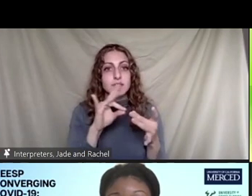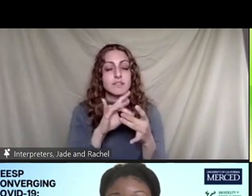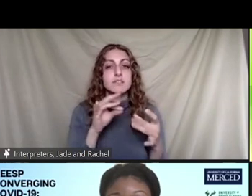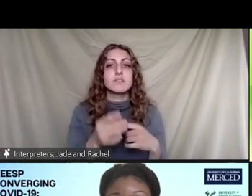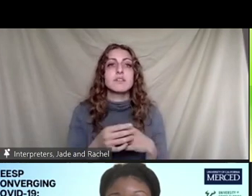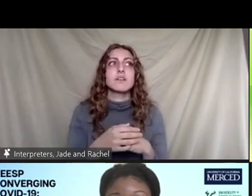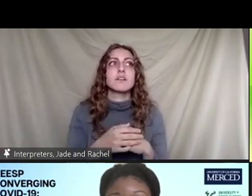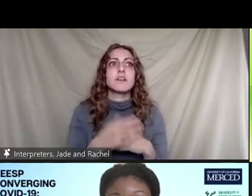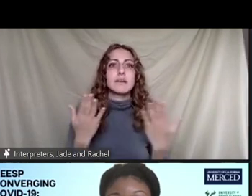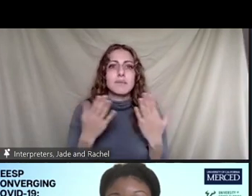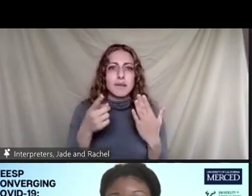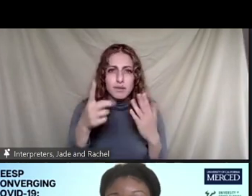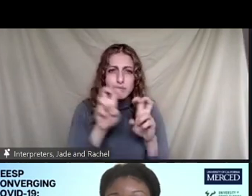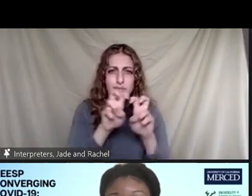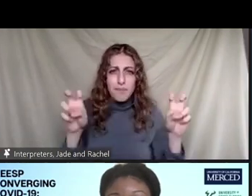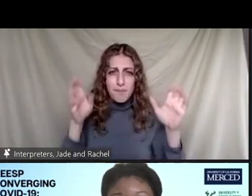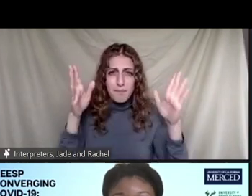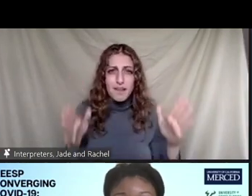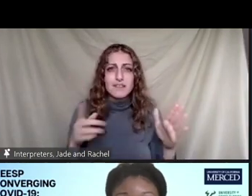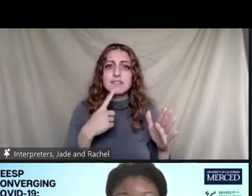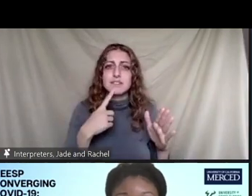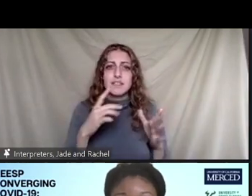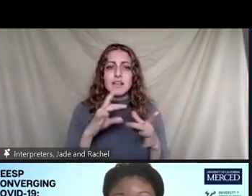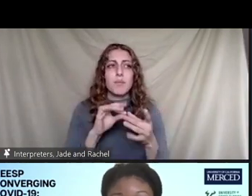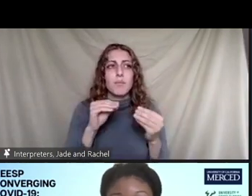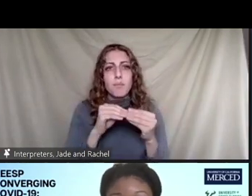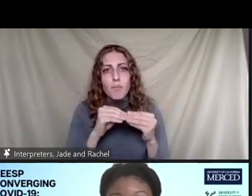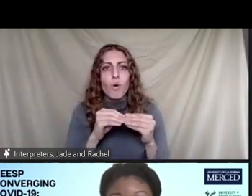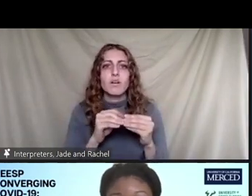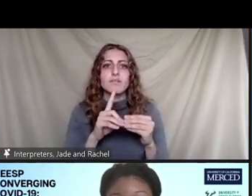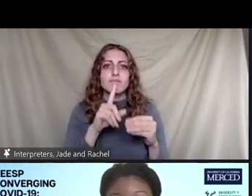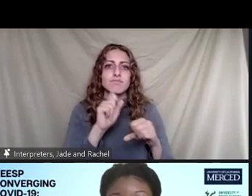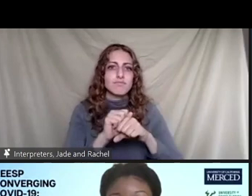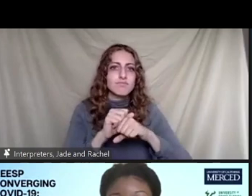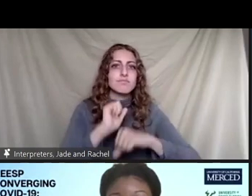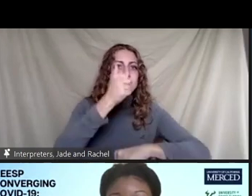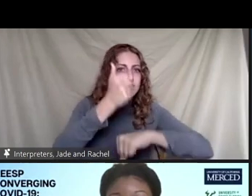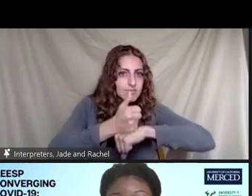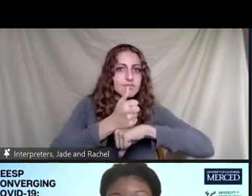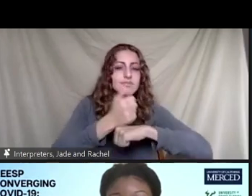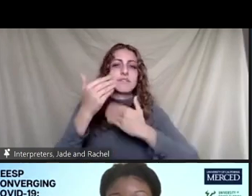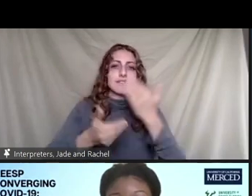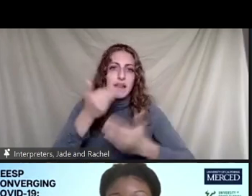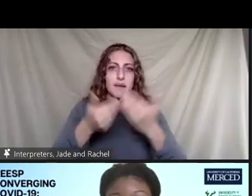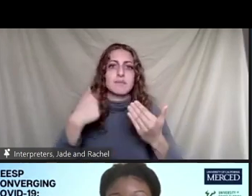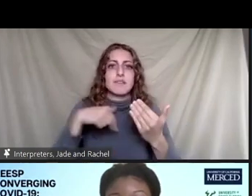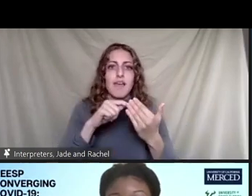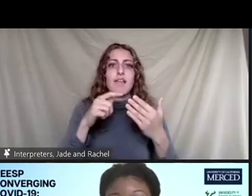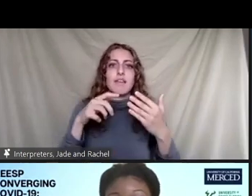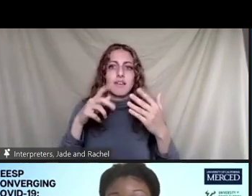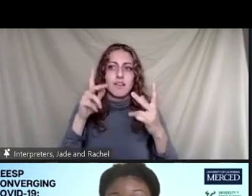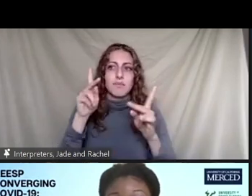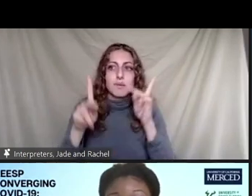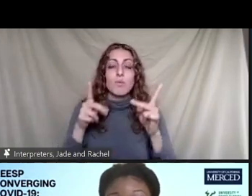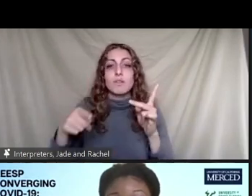give some more concrete steps of things that could be taken at the societal and governmental level to sort of